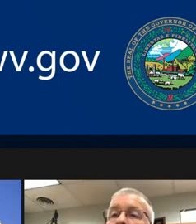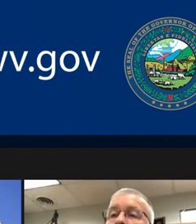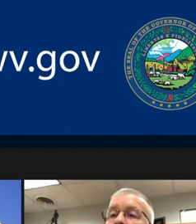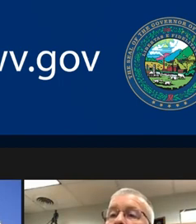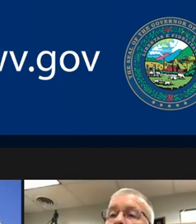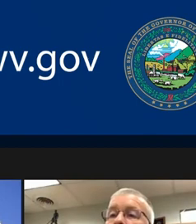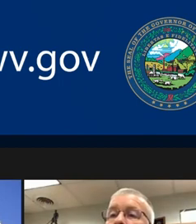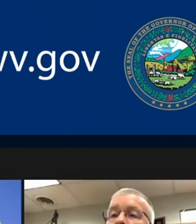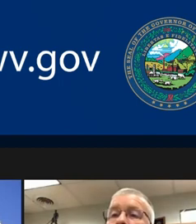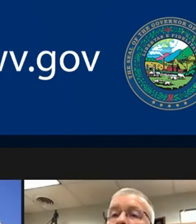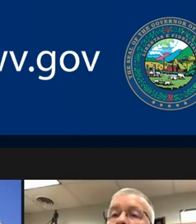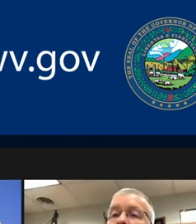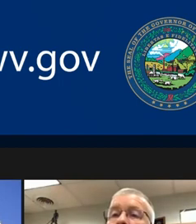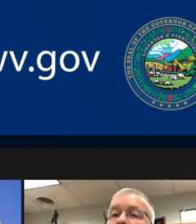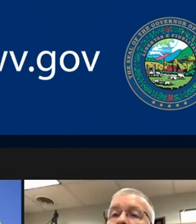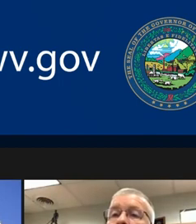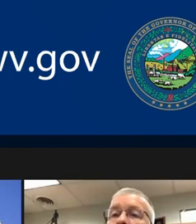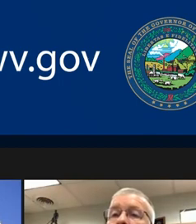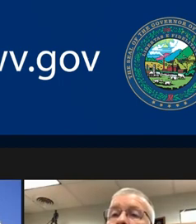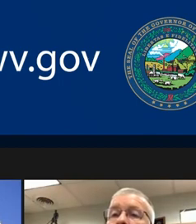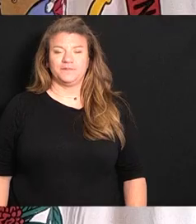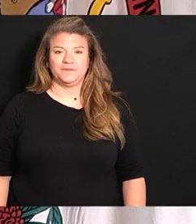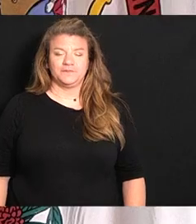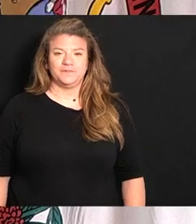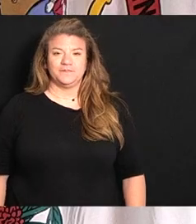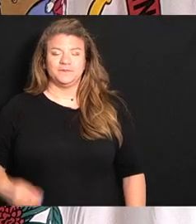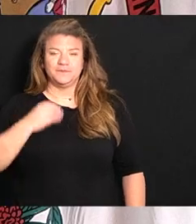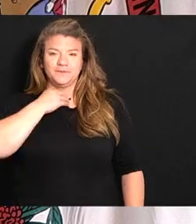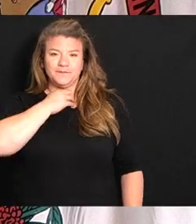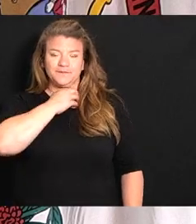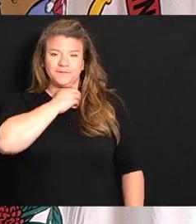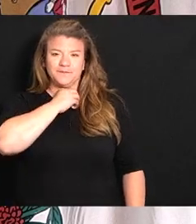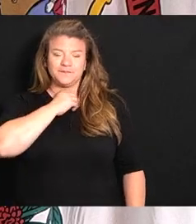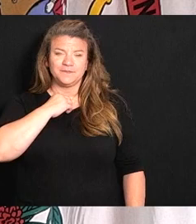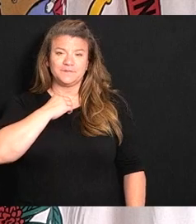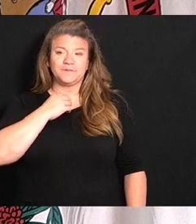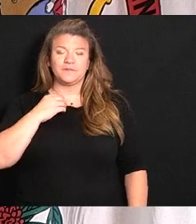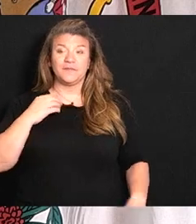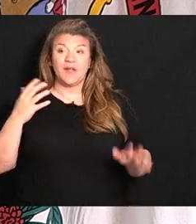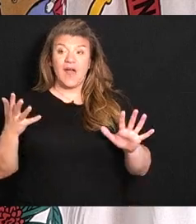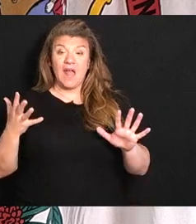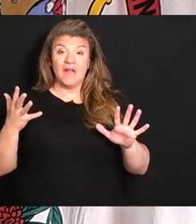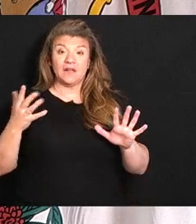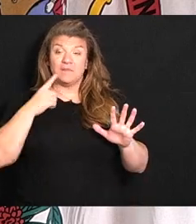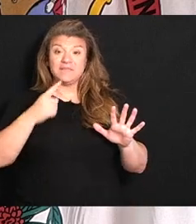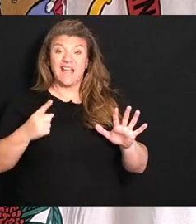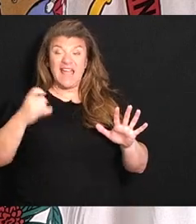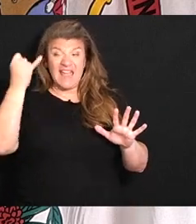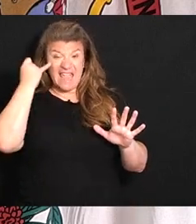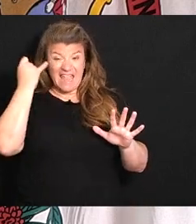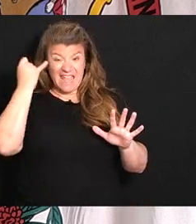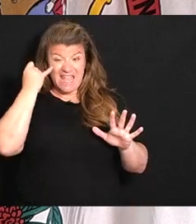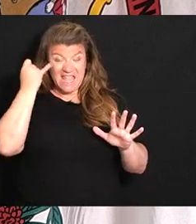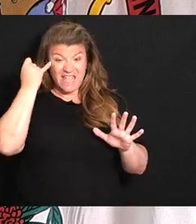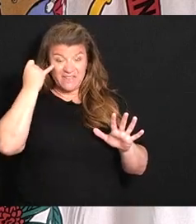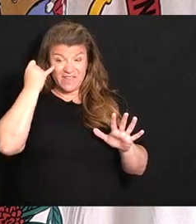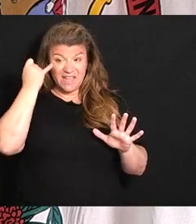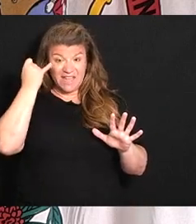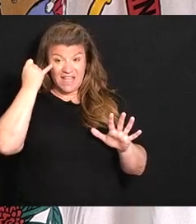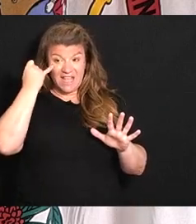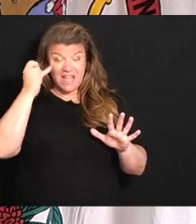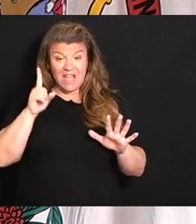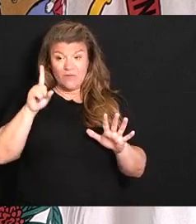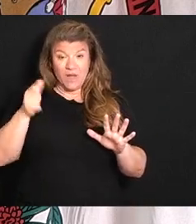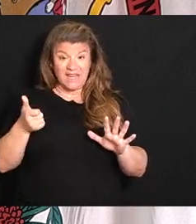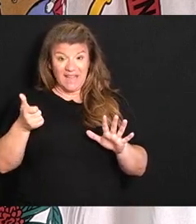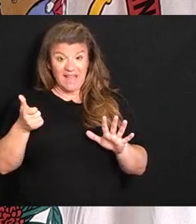go let me just let me just say this Paul Paul you know if a tenth of what